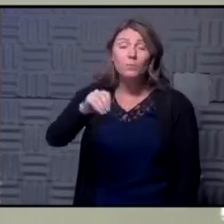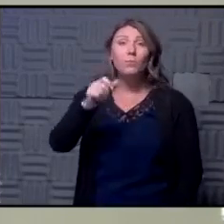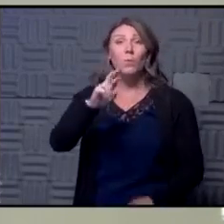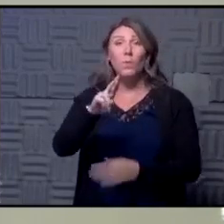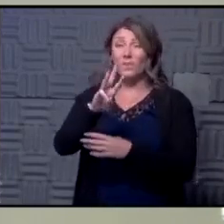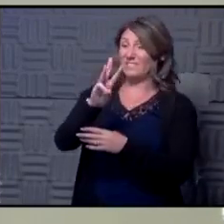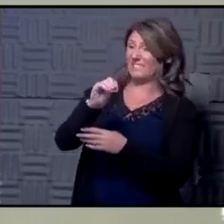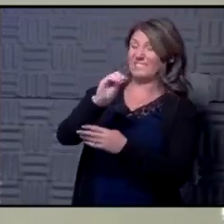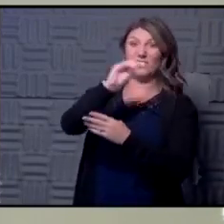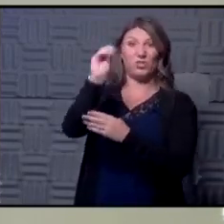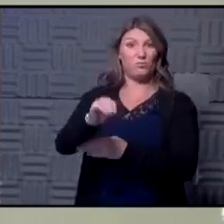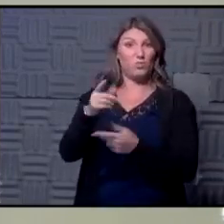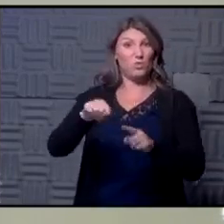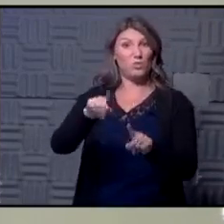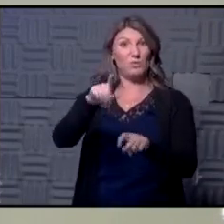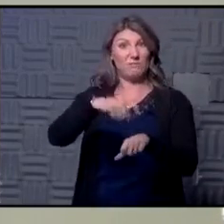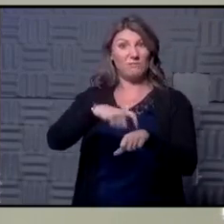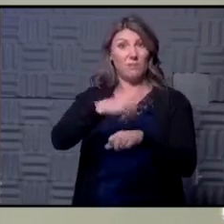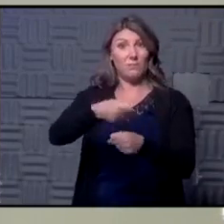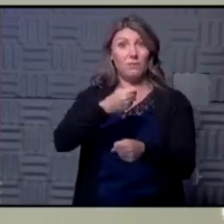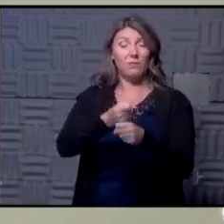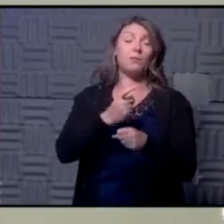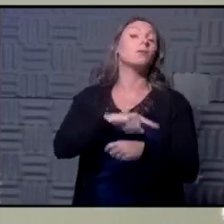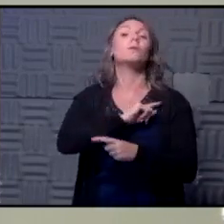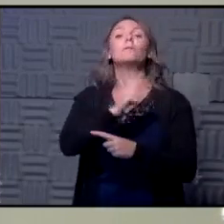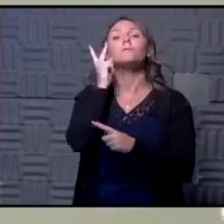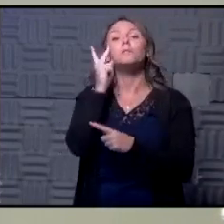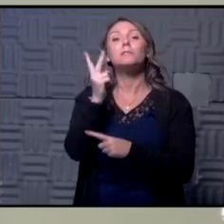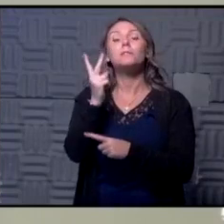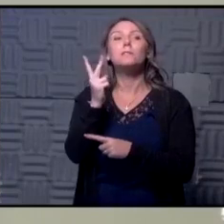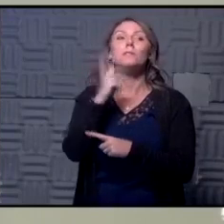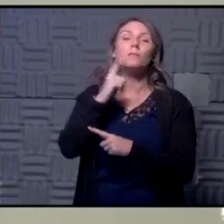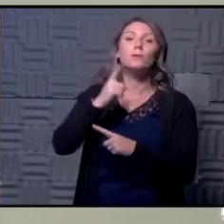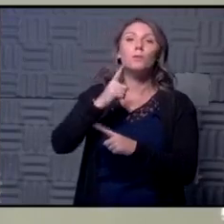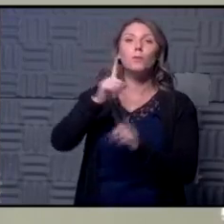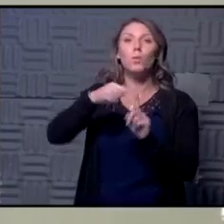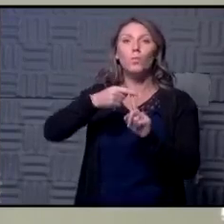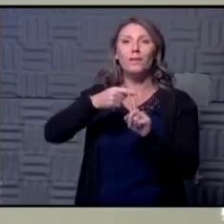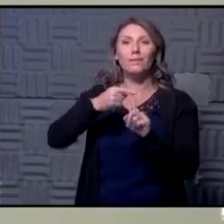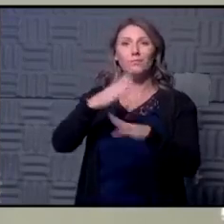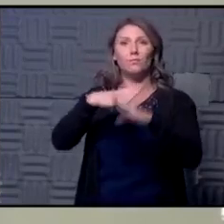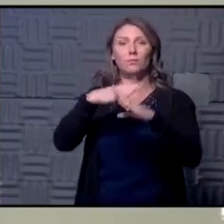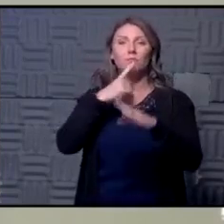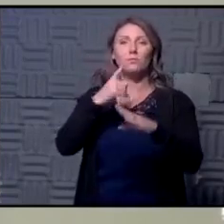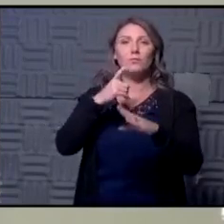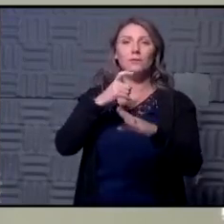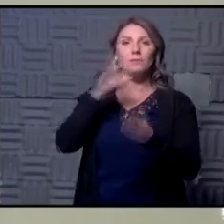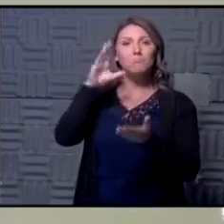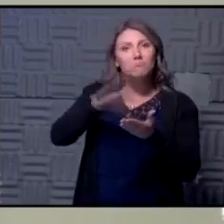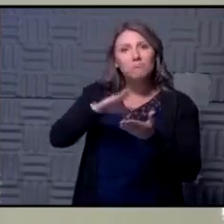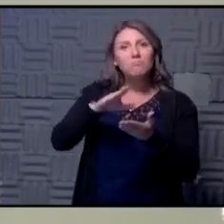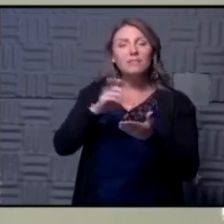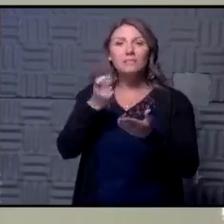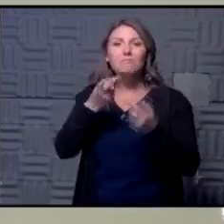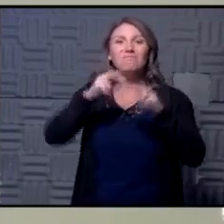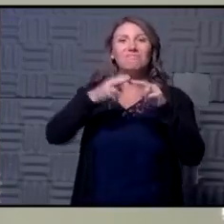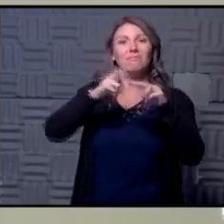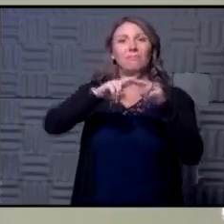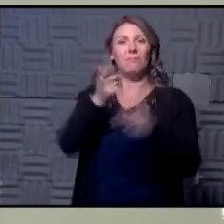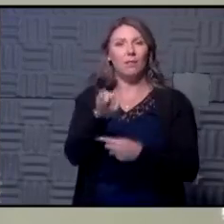% for that time of year we have seen as as restrictions have lessened we've seen that go up a little bit